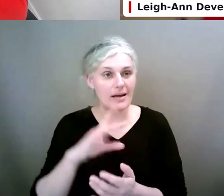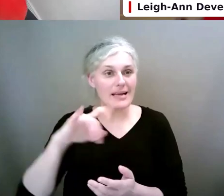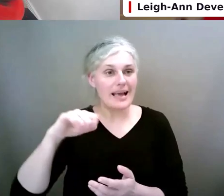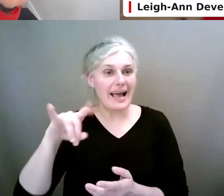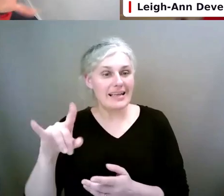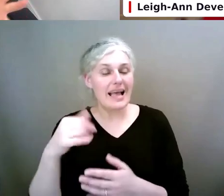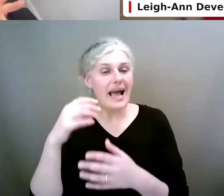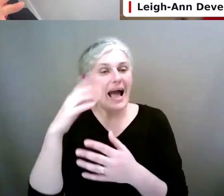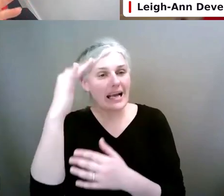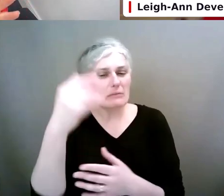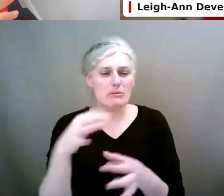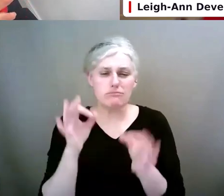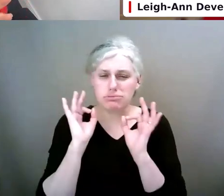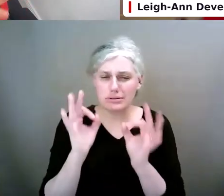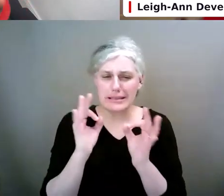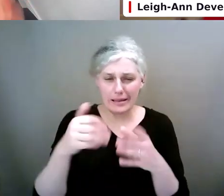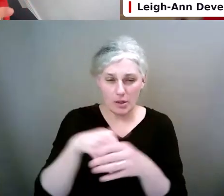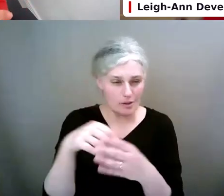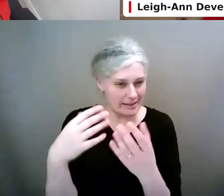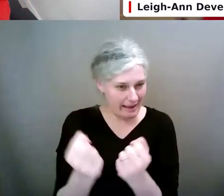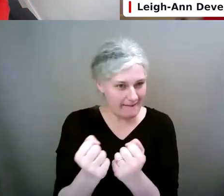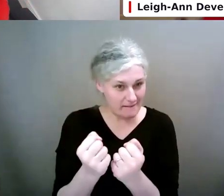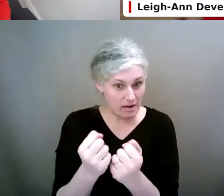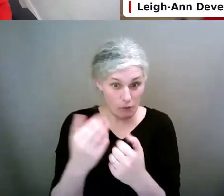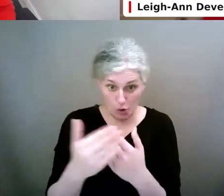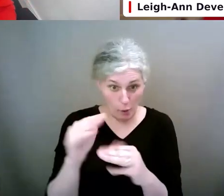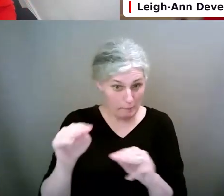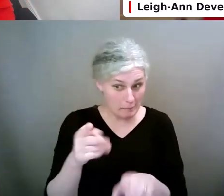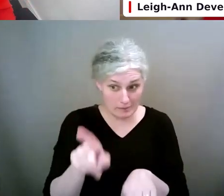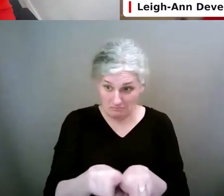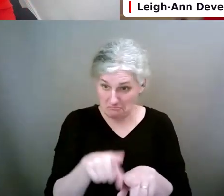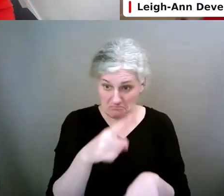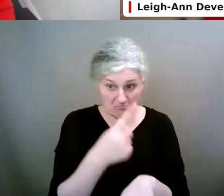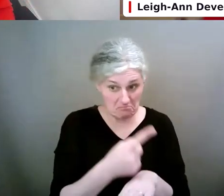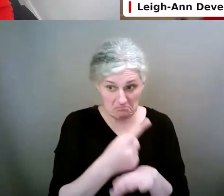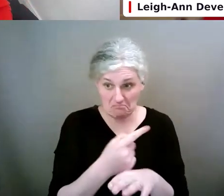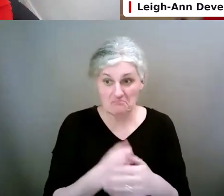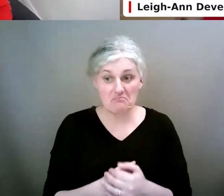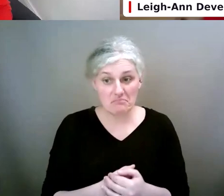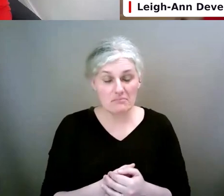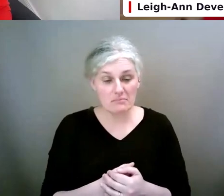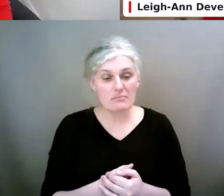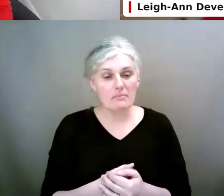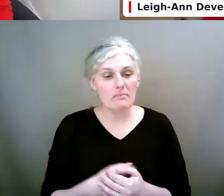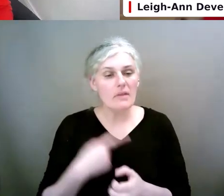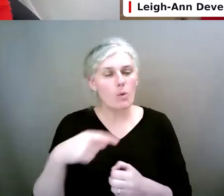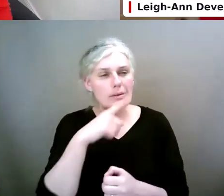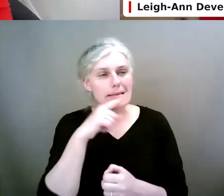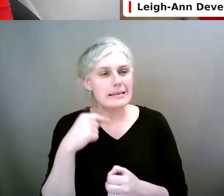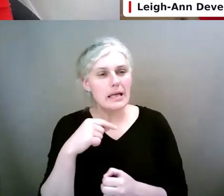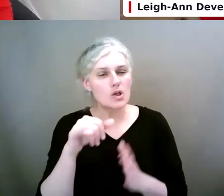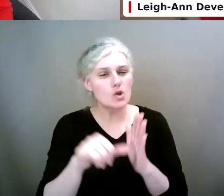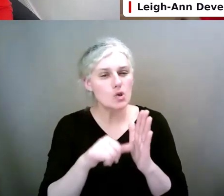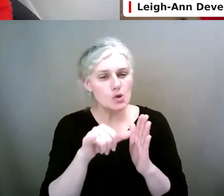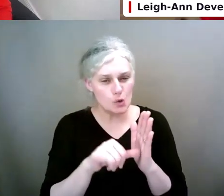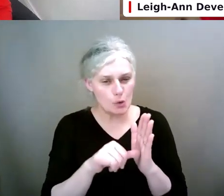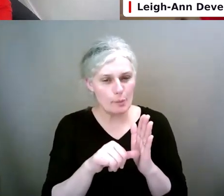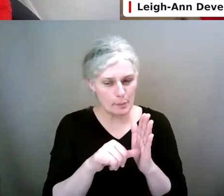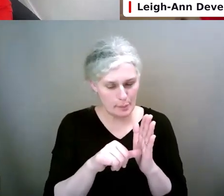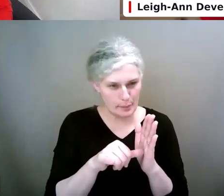got some cool content in there for young people. And, you know, I know we say YouTube is a